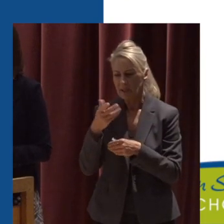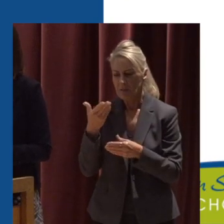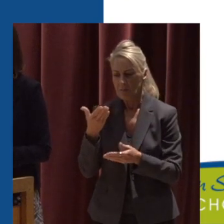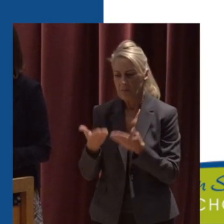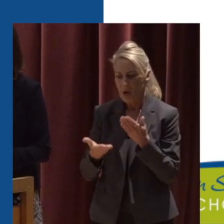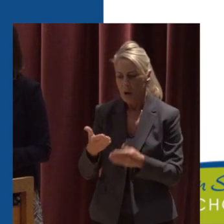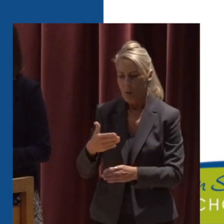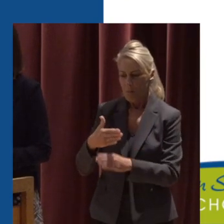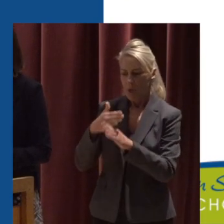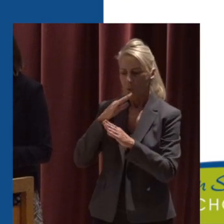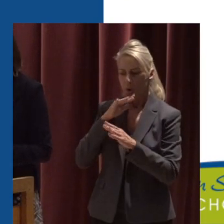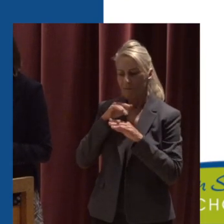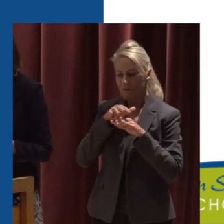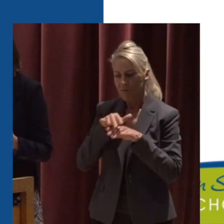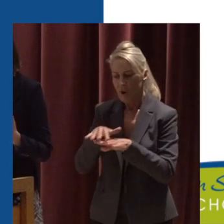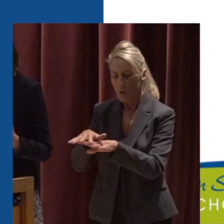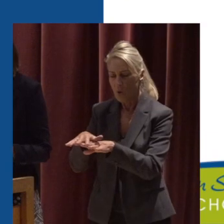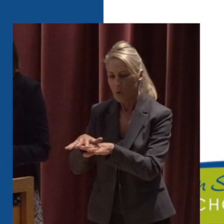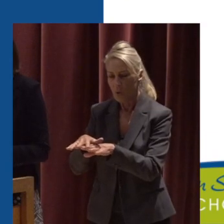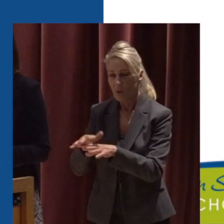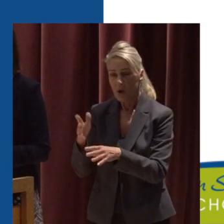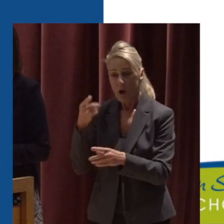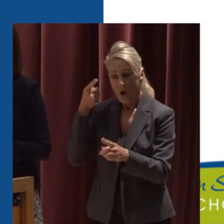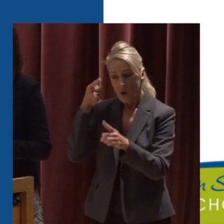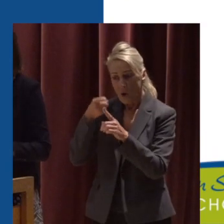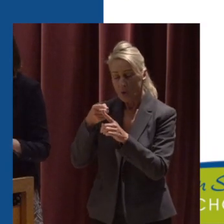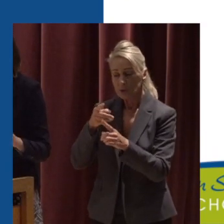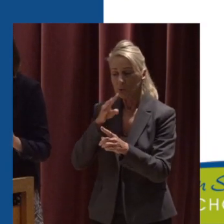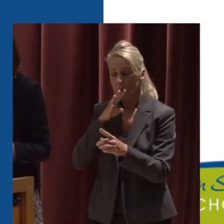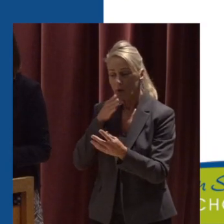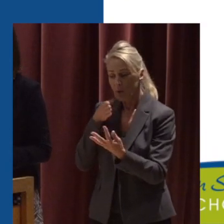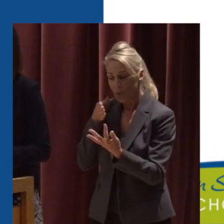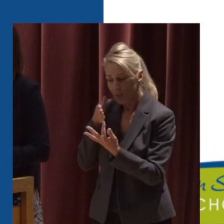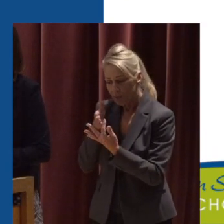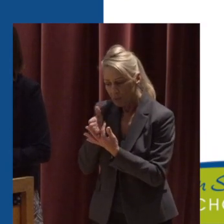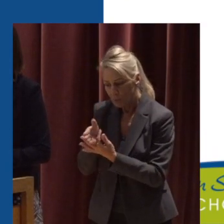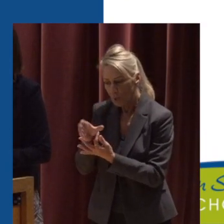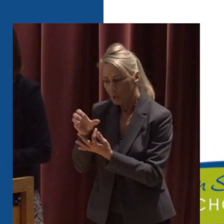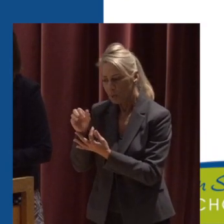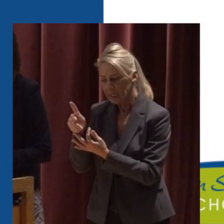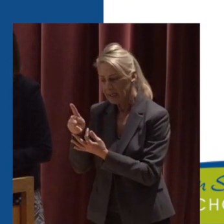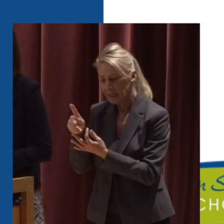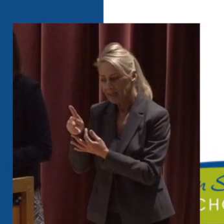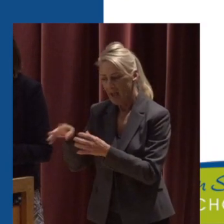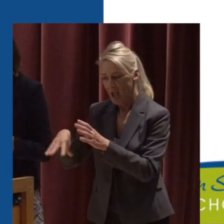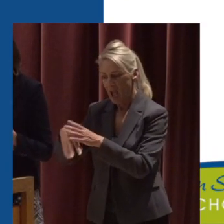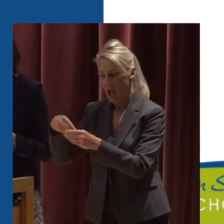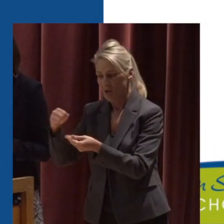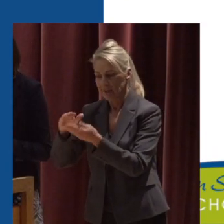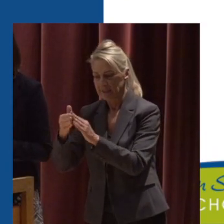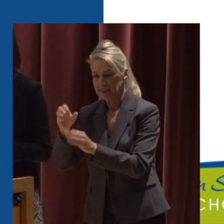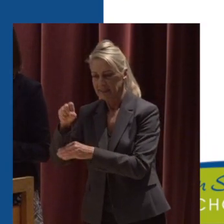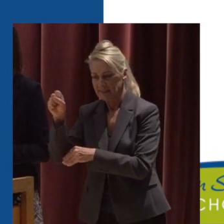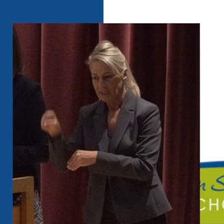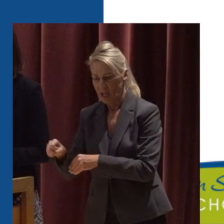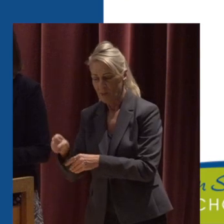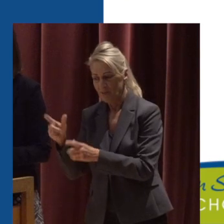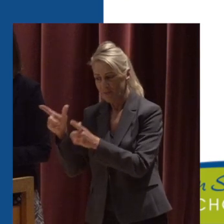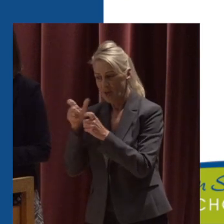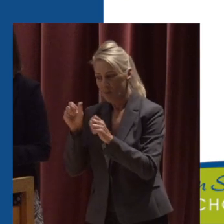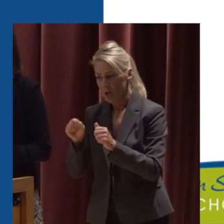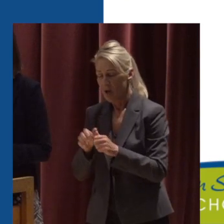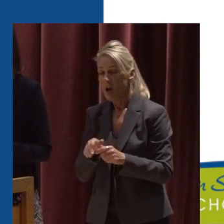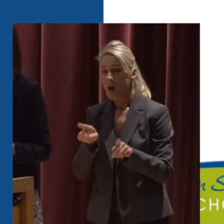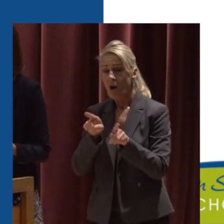flow as possible The goal was to get water through the creeks And out of the city of Salem as fast as possible And while that's fantastic There is